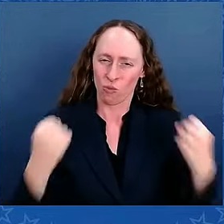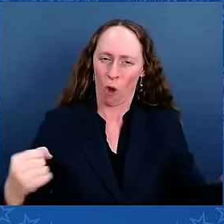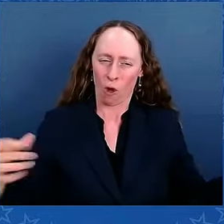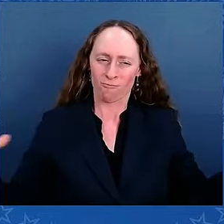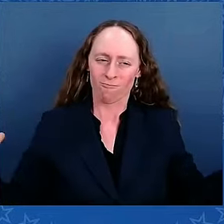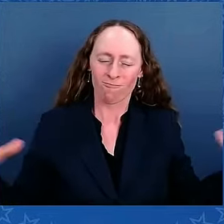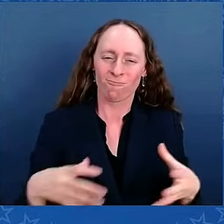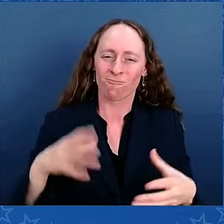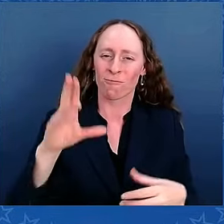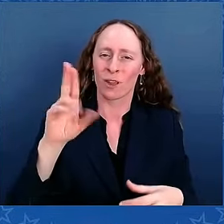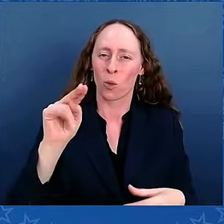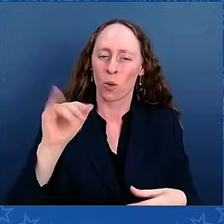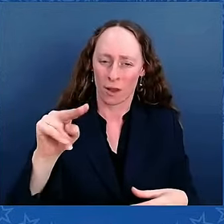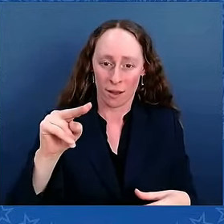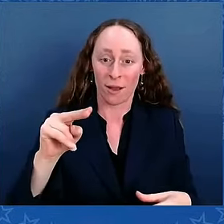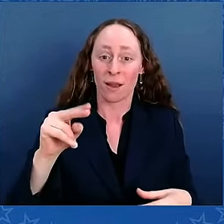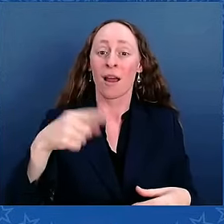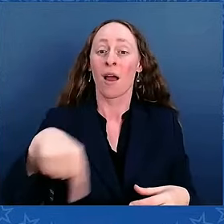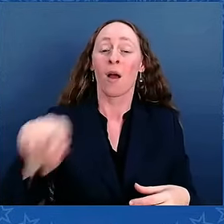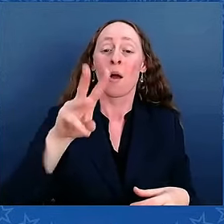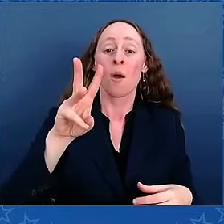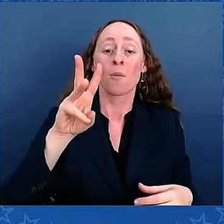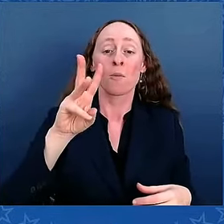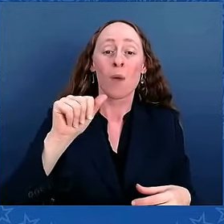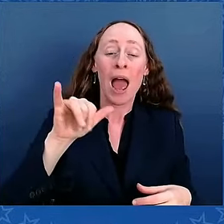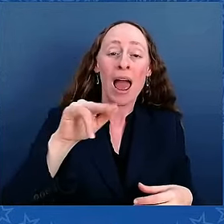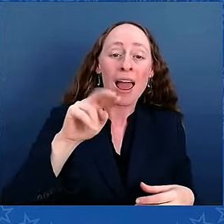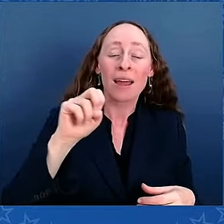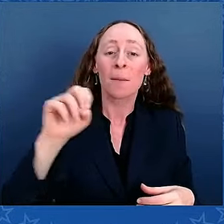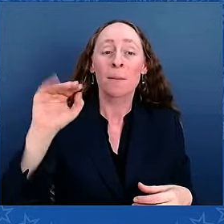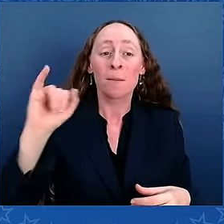692, who, in thanks for hosting us today.